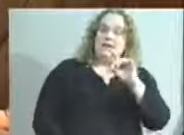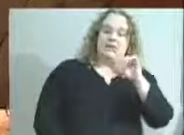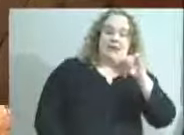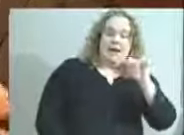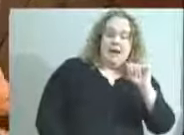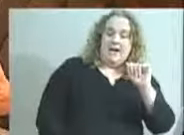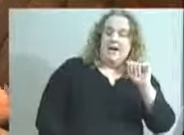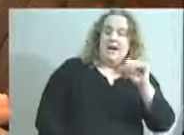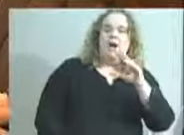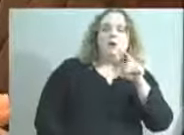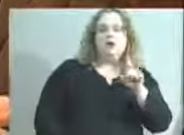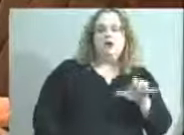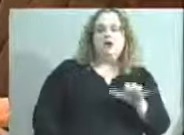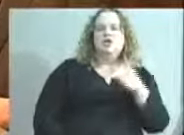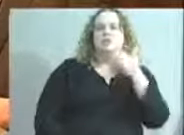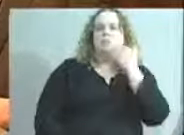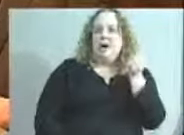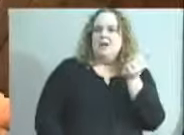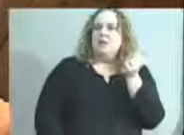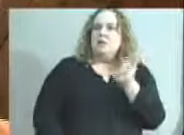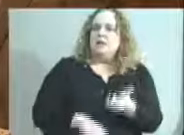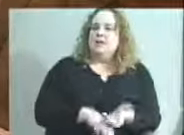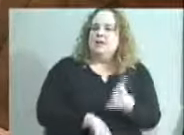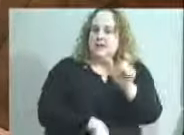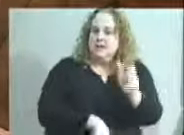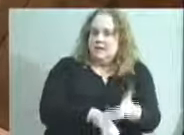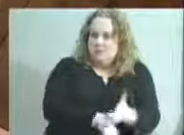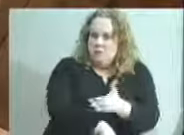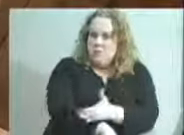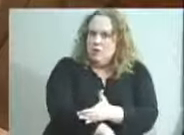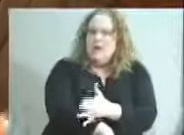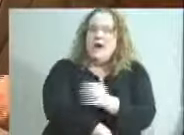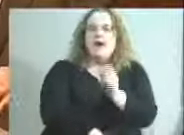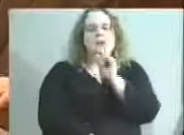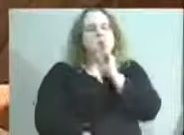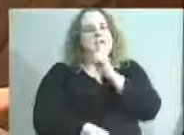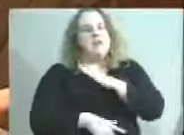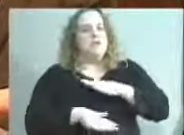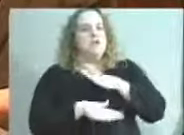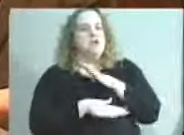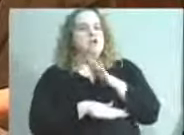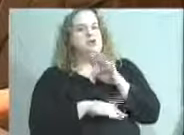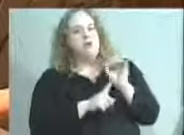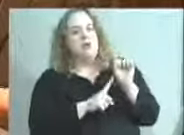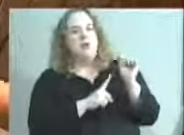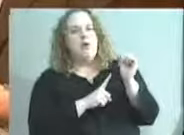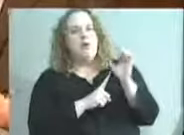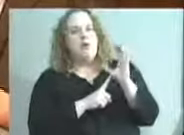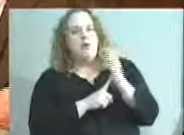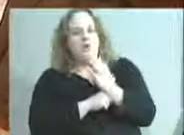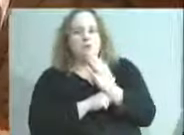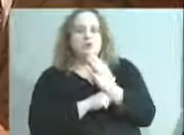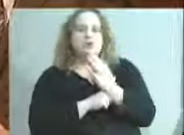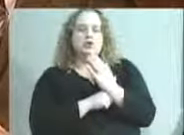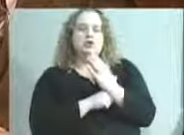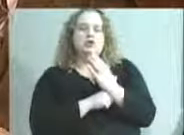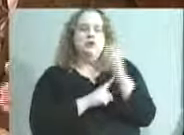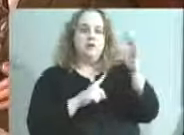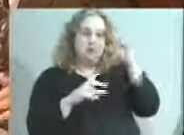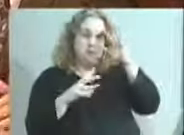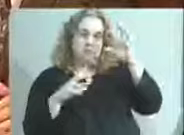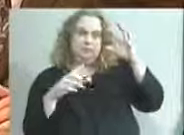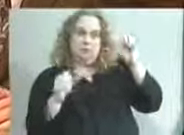kids. So, I appreciate the culture, Dr. Hargens, that you live by and that JCPS also lives by as well.